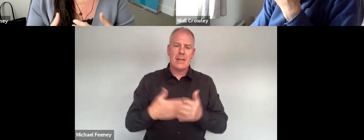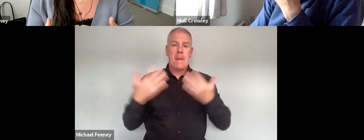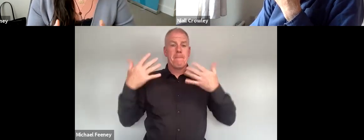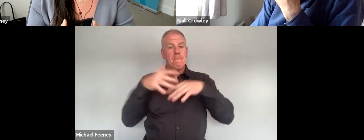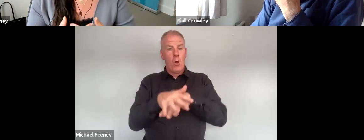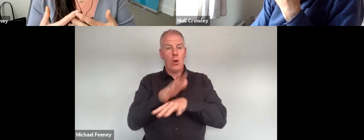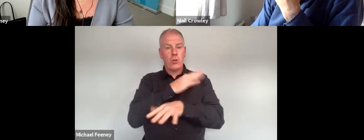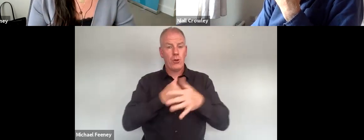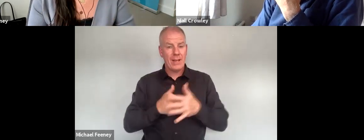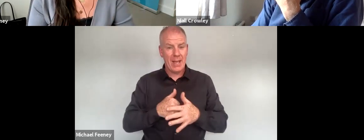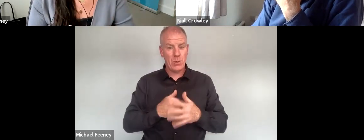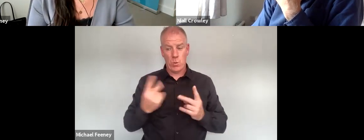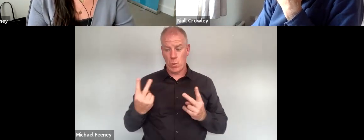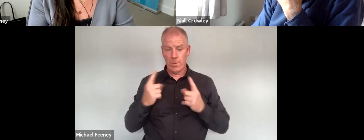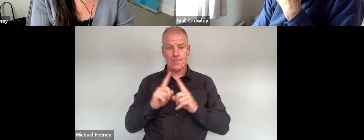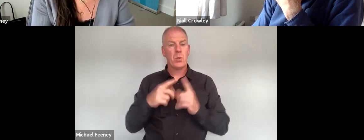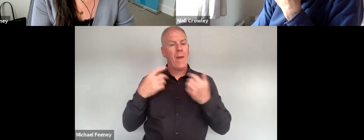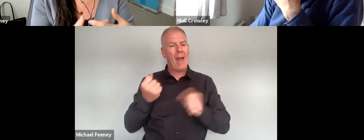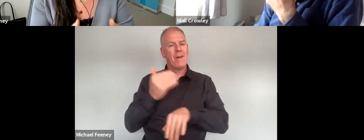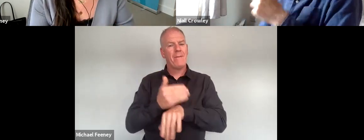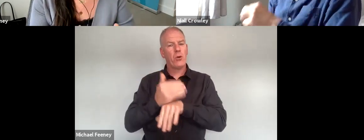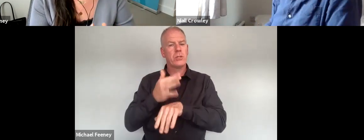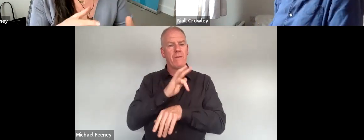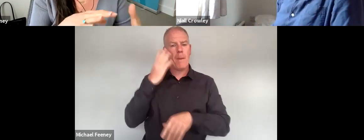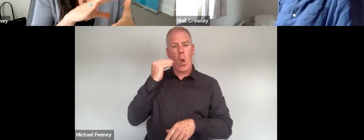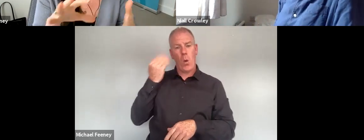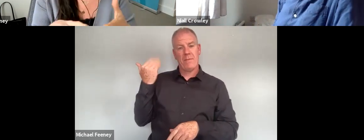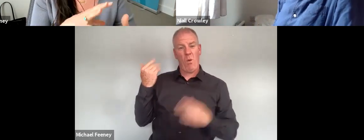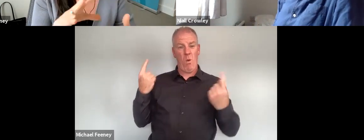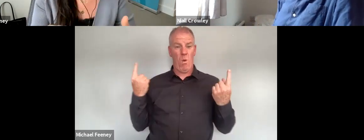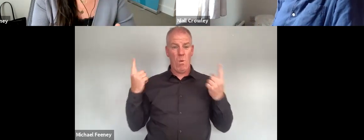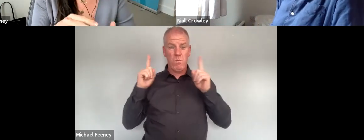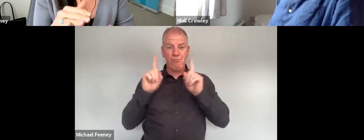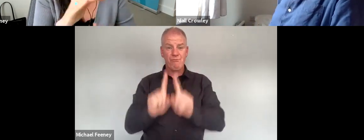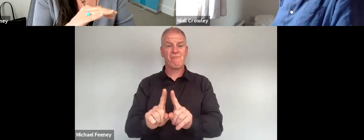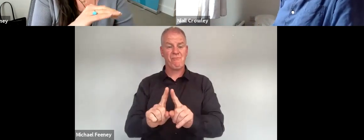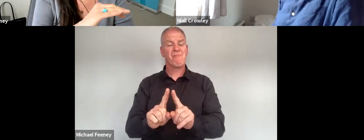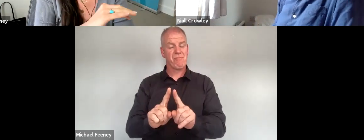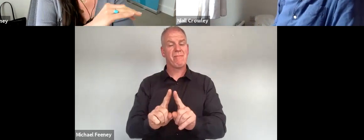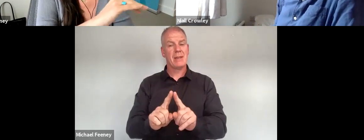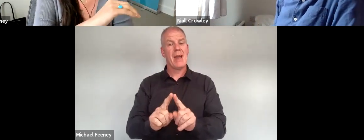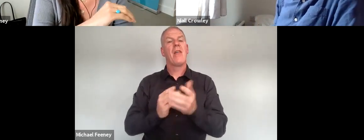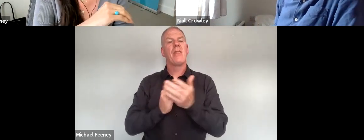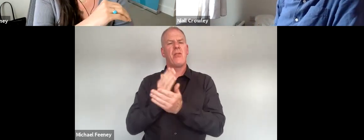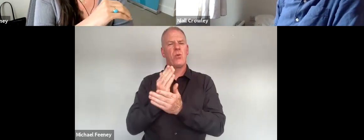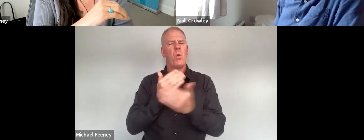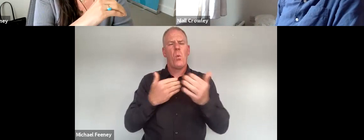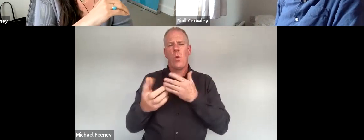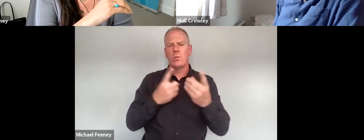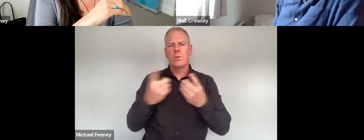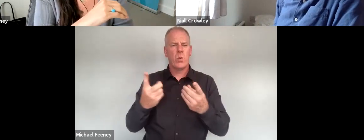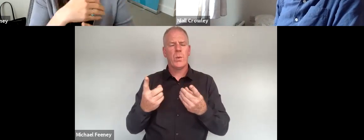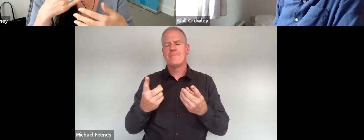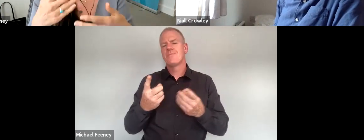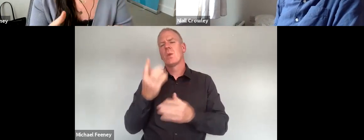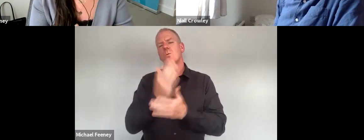institution we retain certain functions of the legacy institutions and I want to just run through at a very high level some